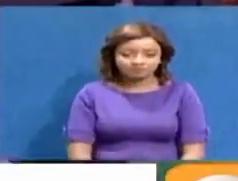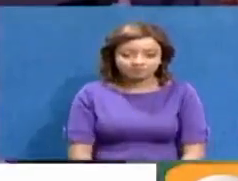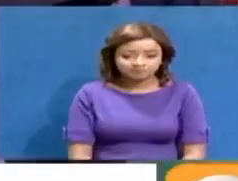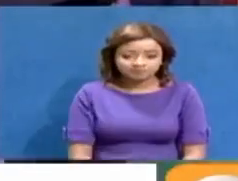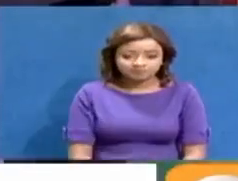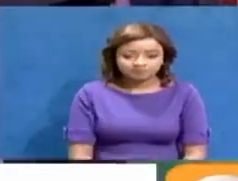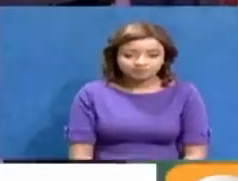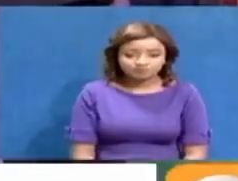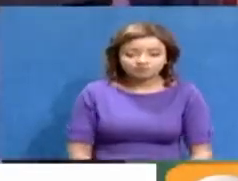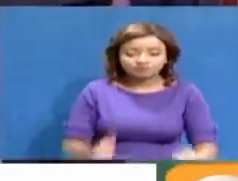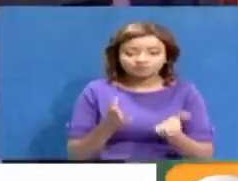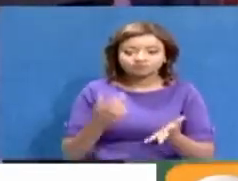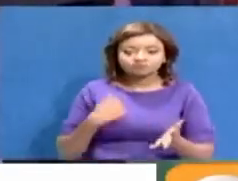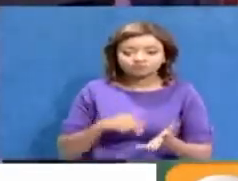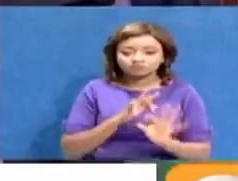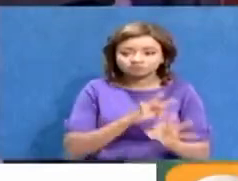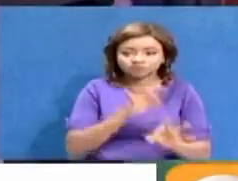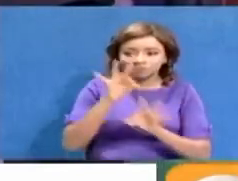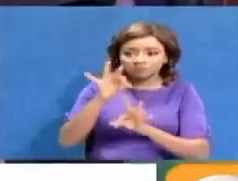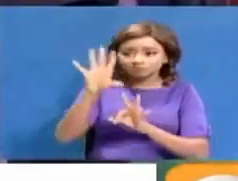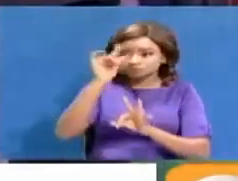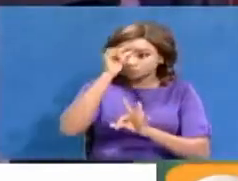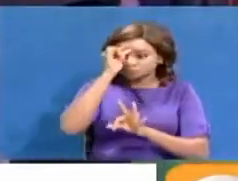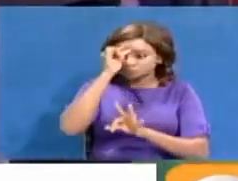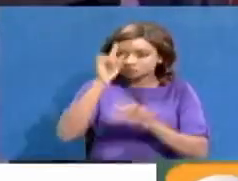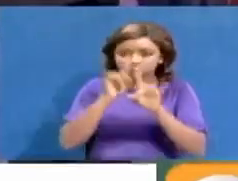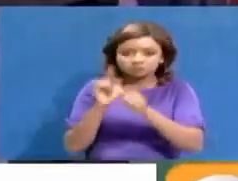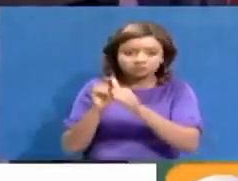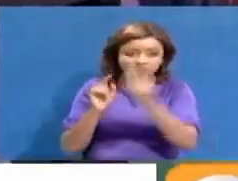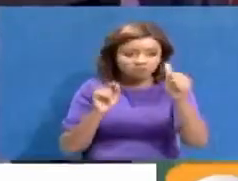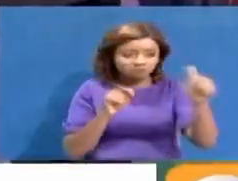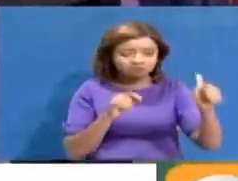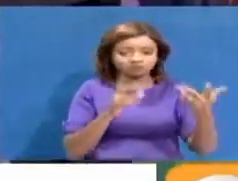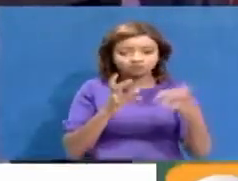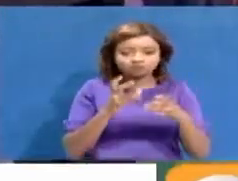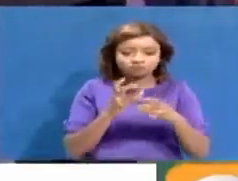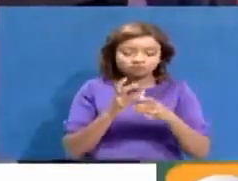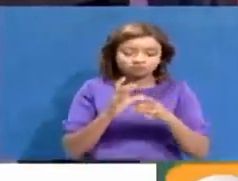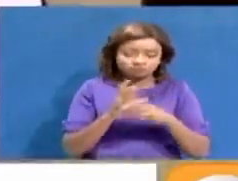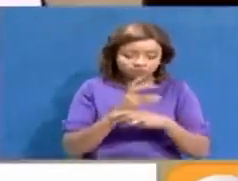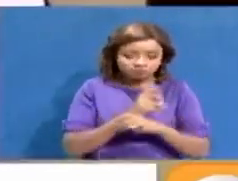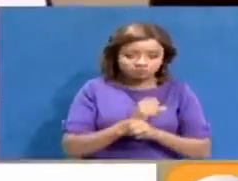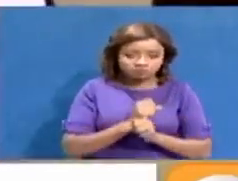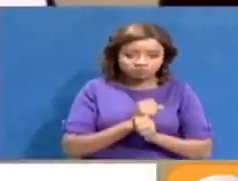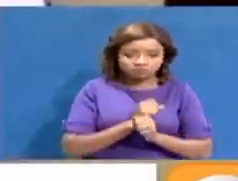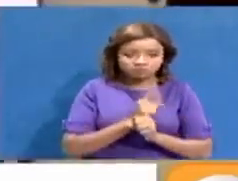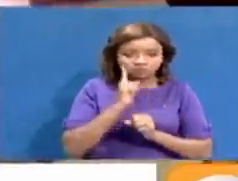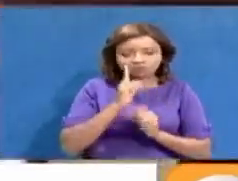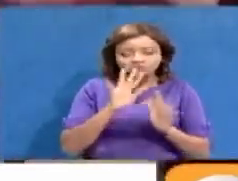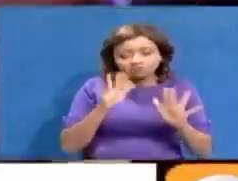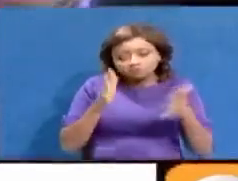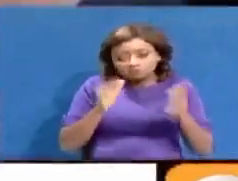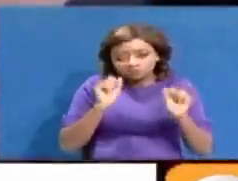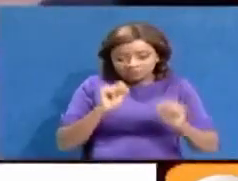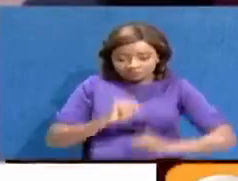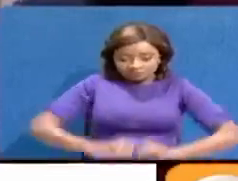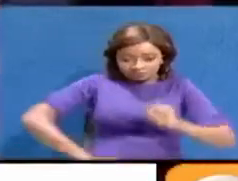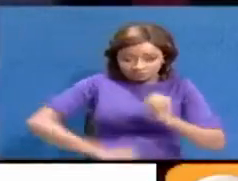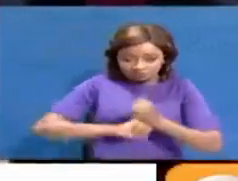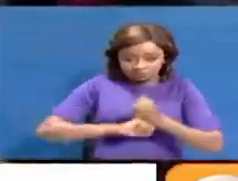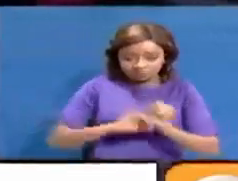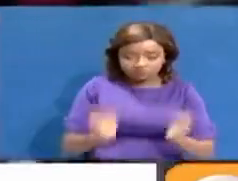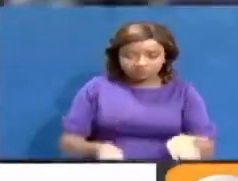All eyes are now on the government and other stakeholders to step up their support when it comes to improving education